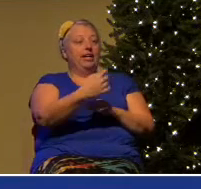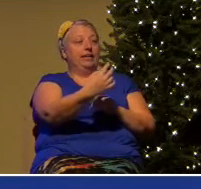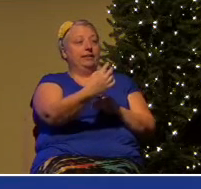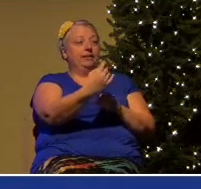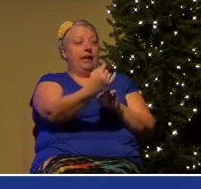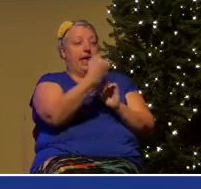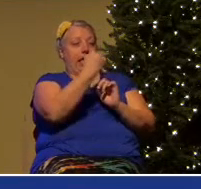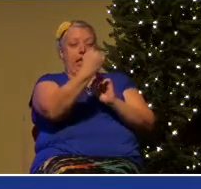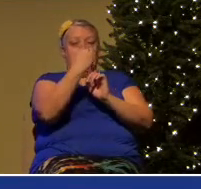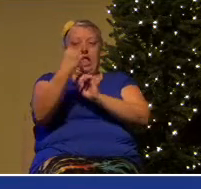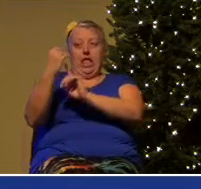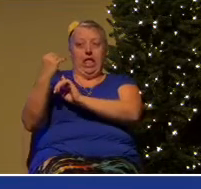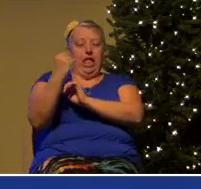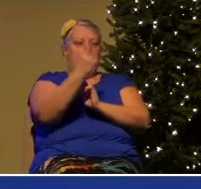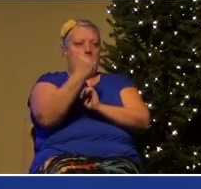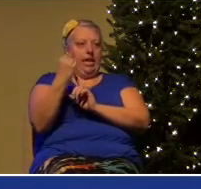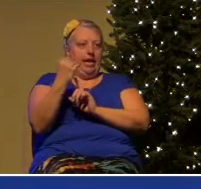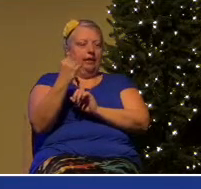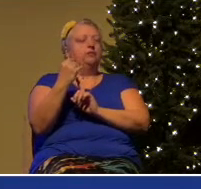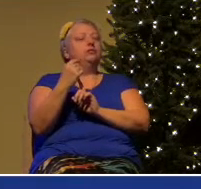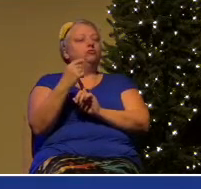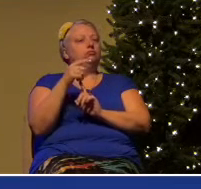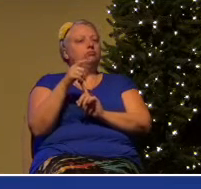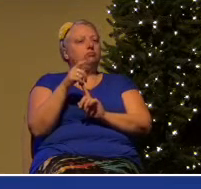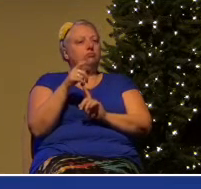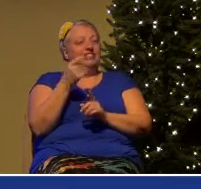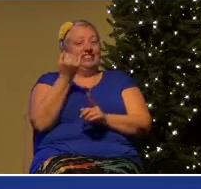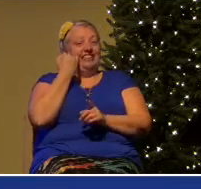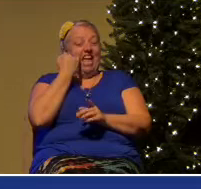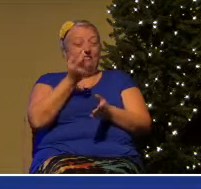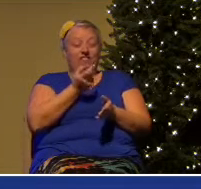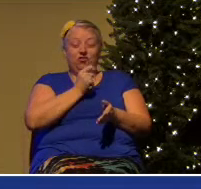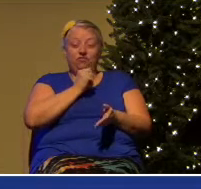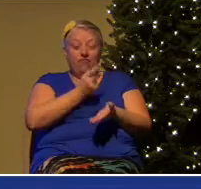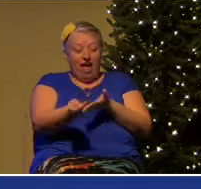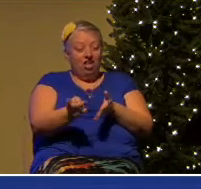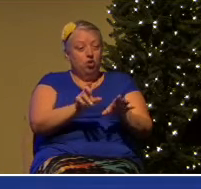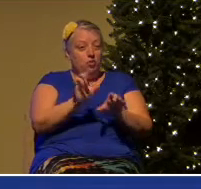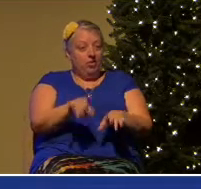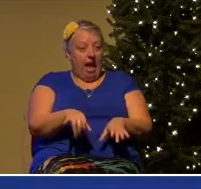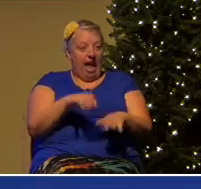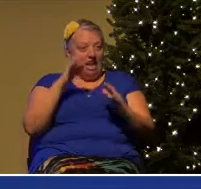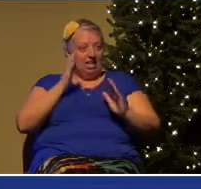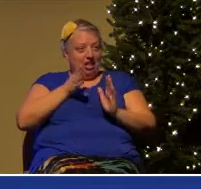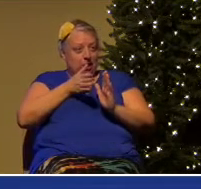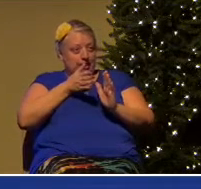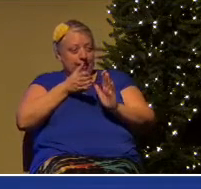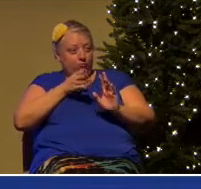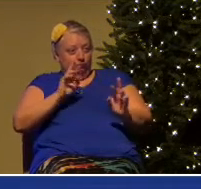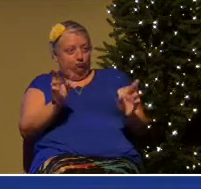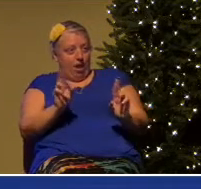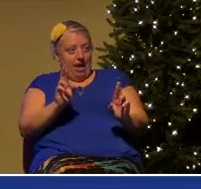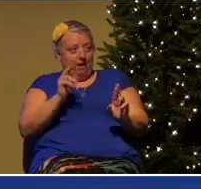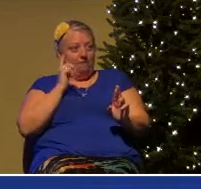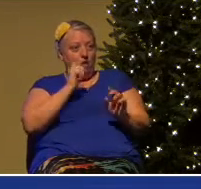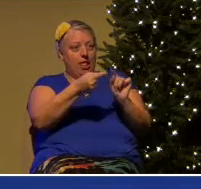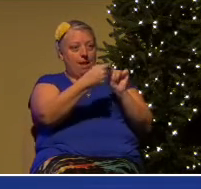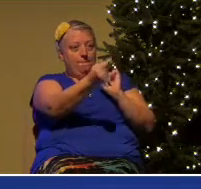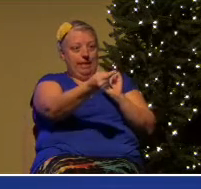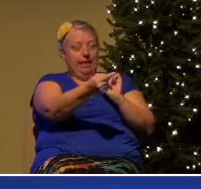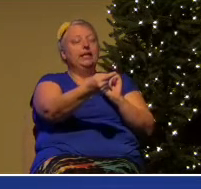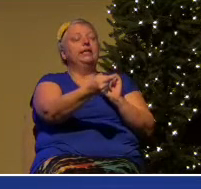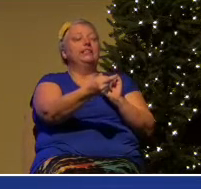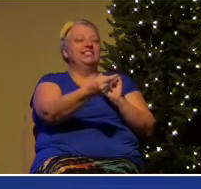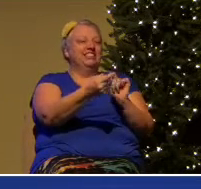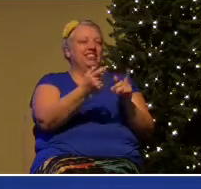Failure to do that is to be overrun. Two quick illustrations, one from World War I and one from World War II.